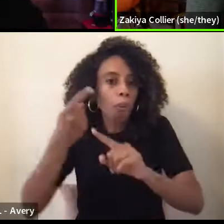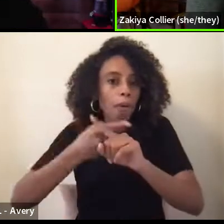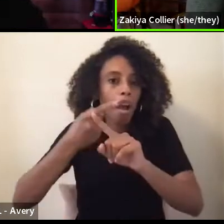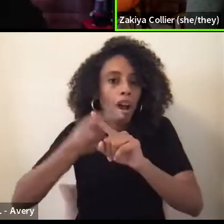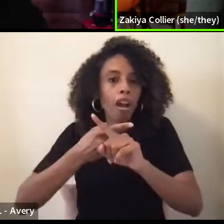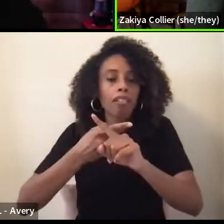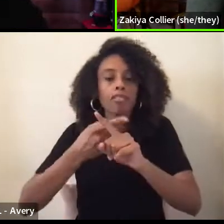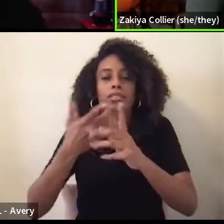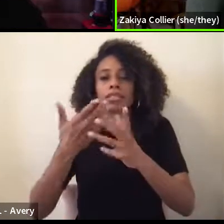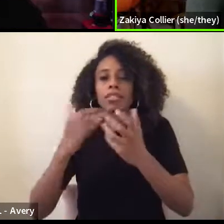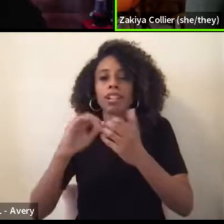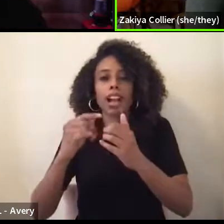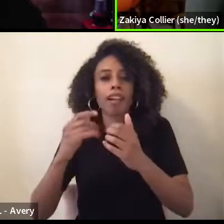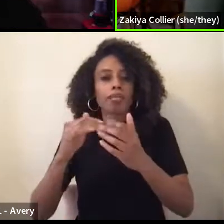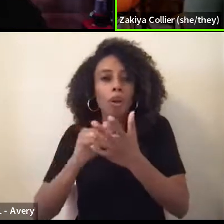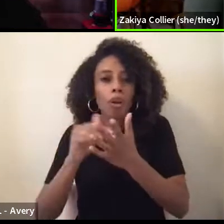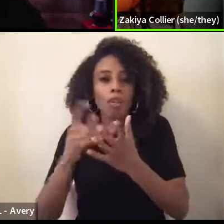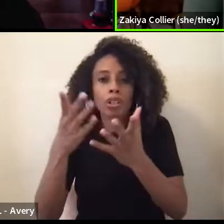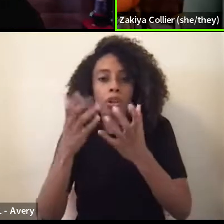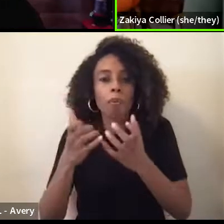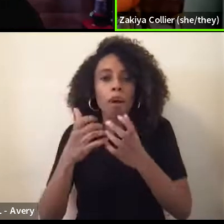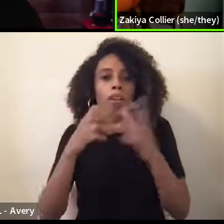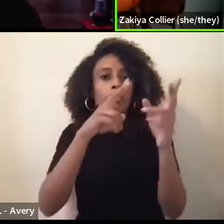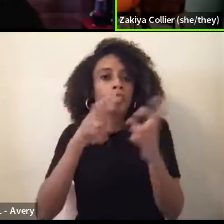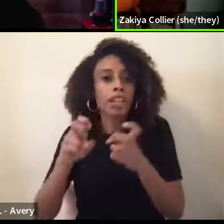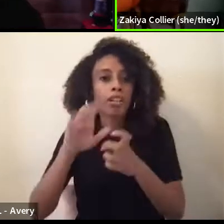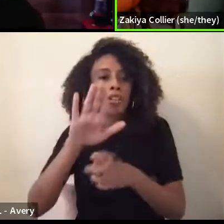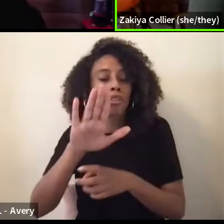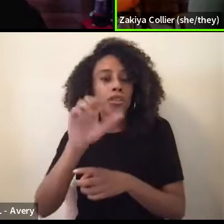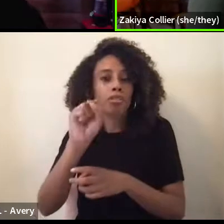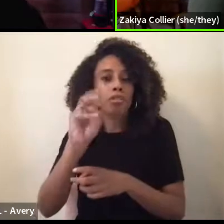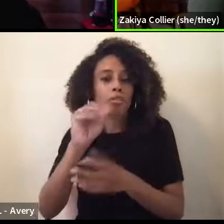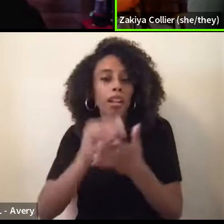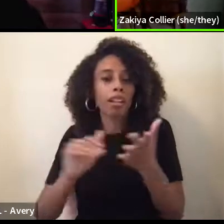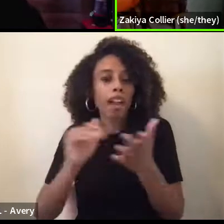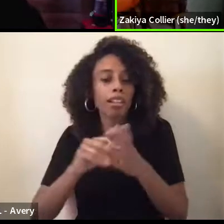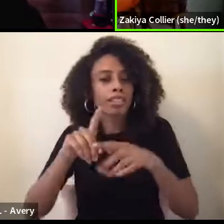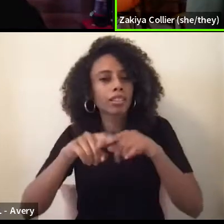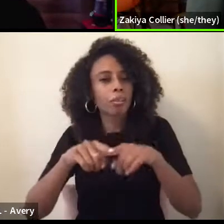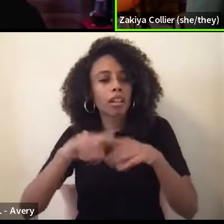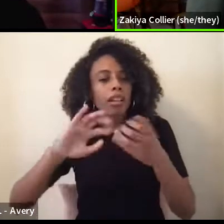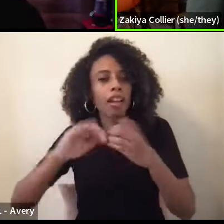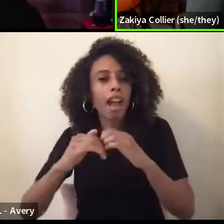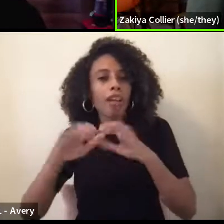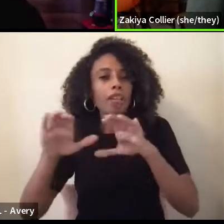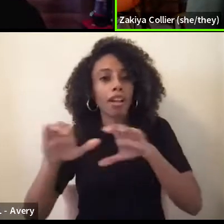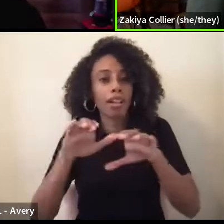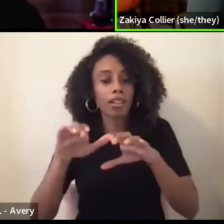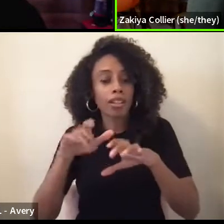want to, to like re-download your social media, depending on how active you are, um,